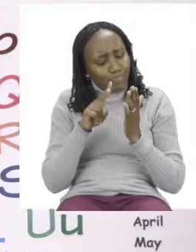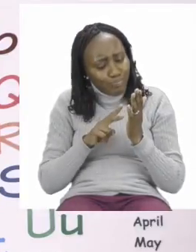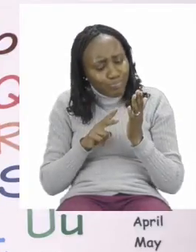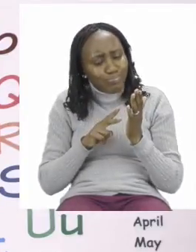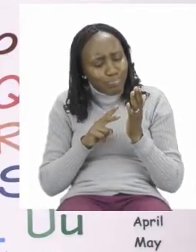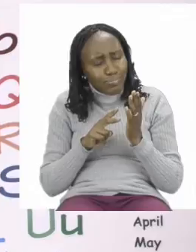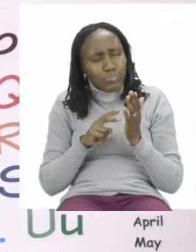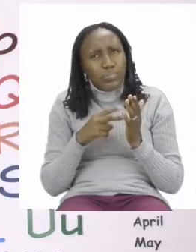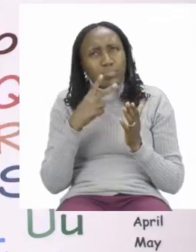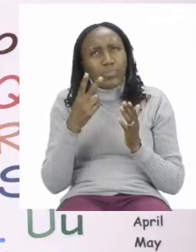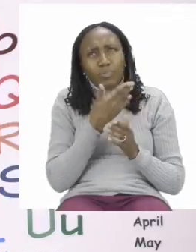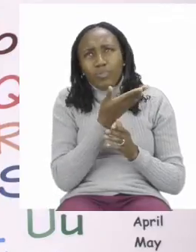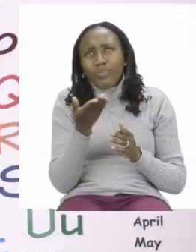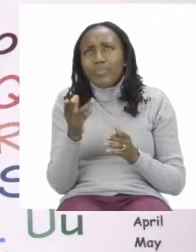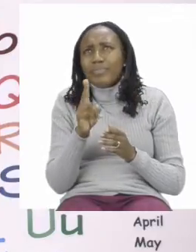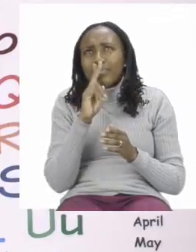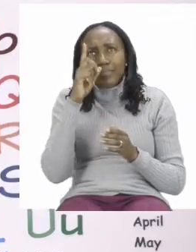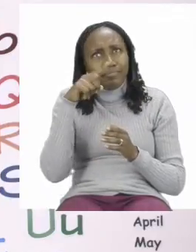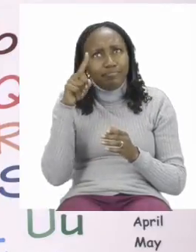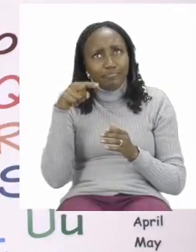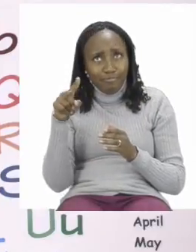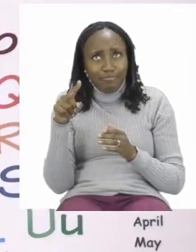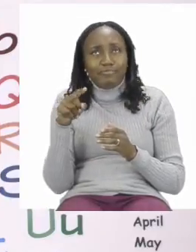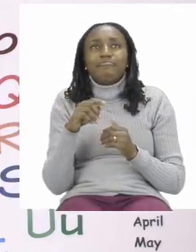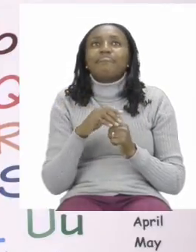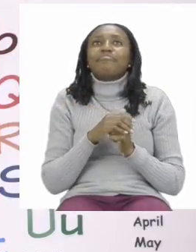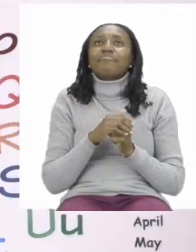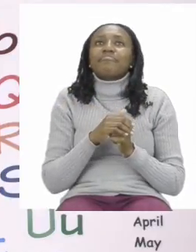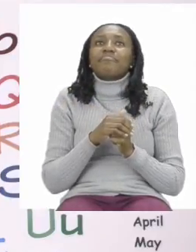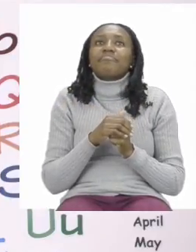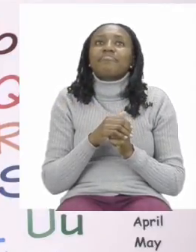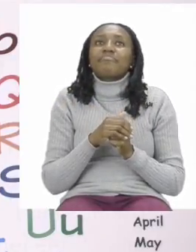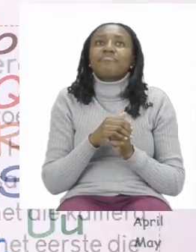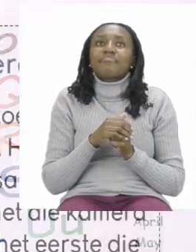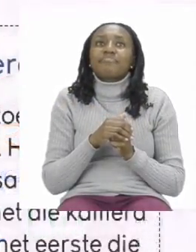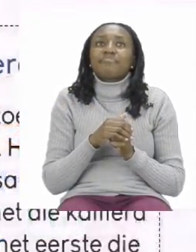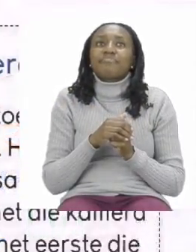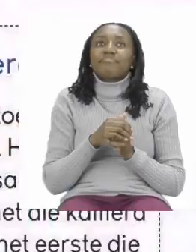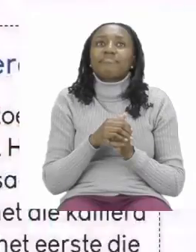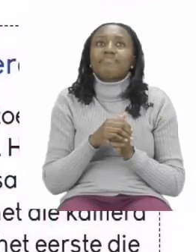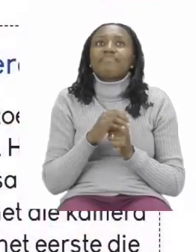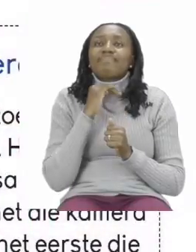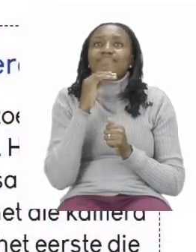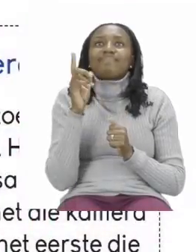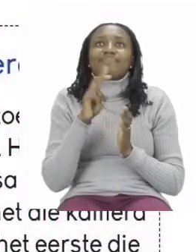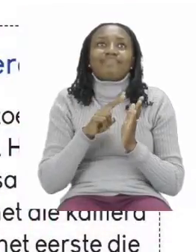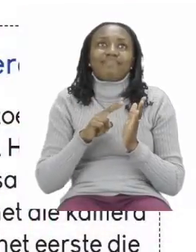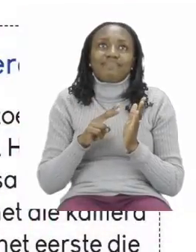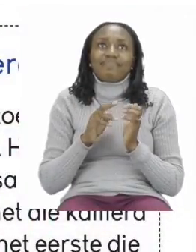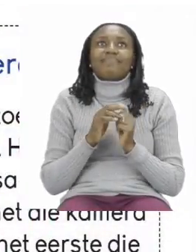make sure that all your answers are correct. Let's take a look at our comprehension and read together.